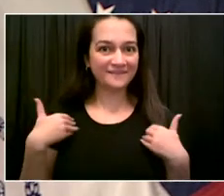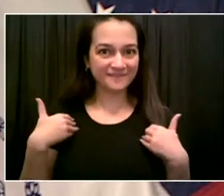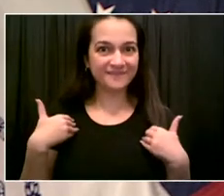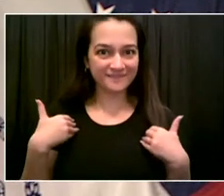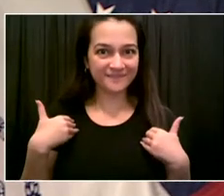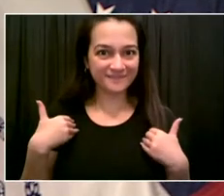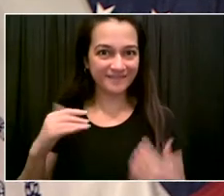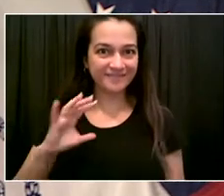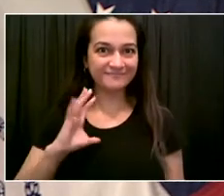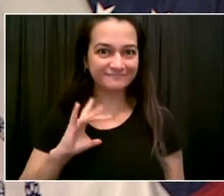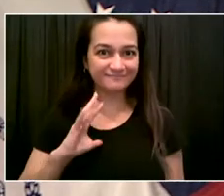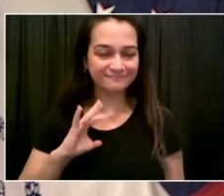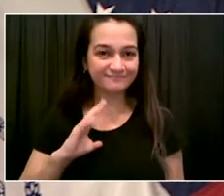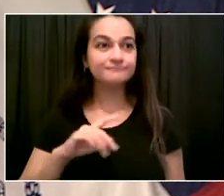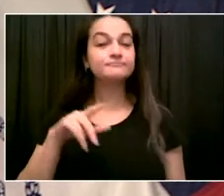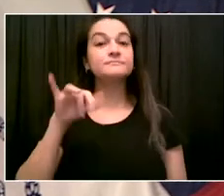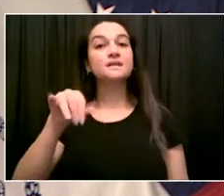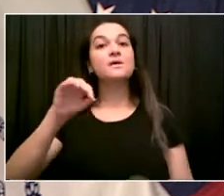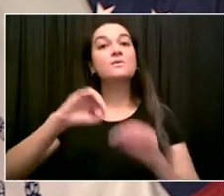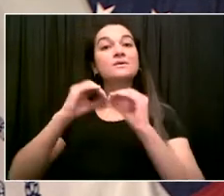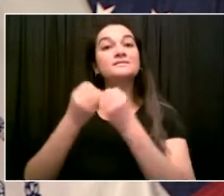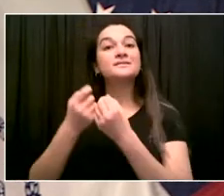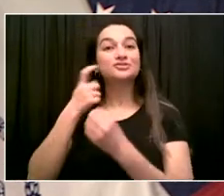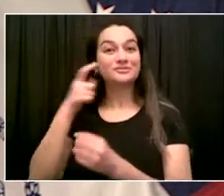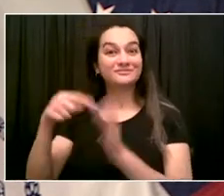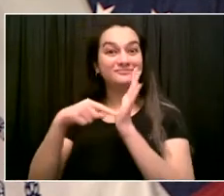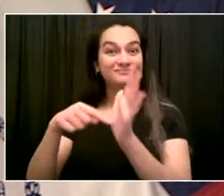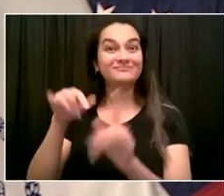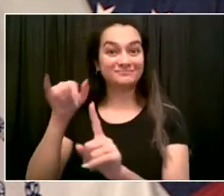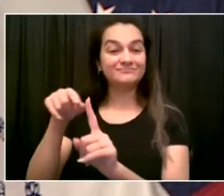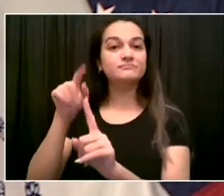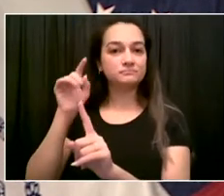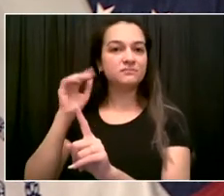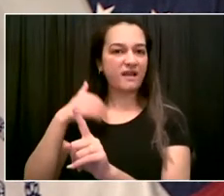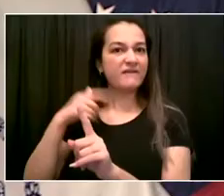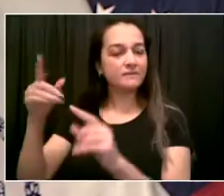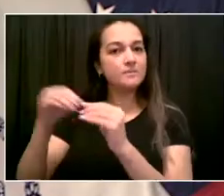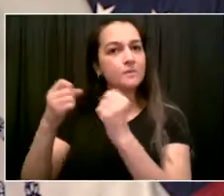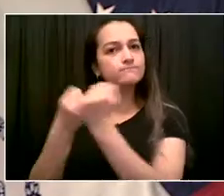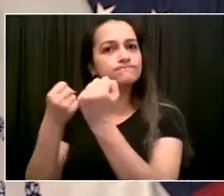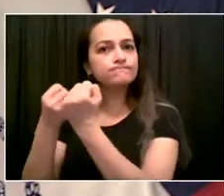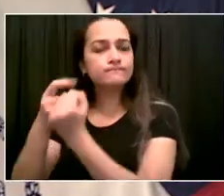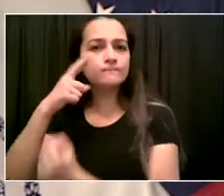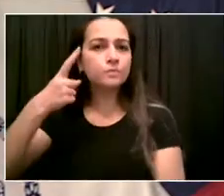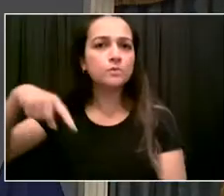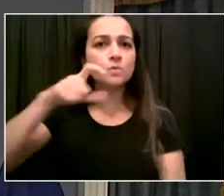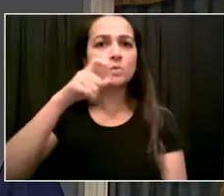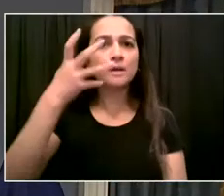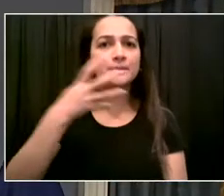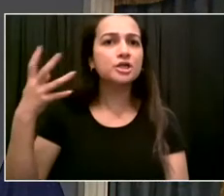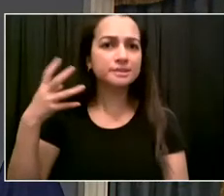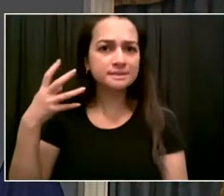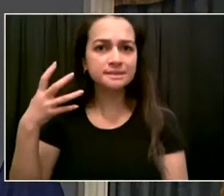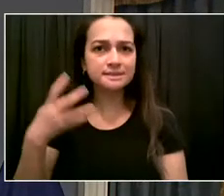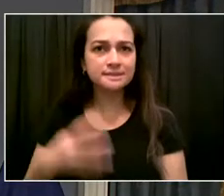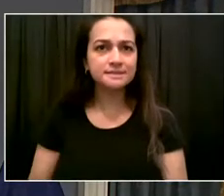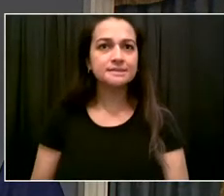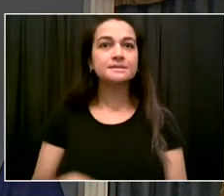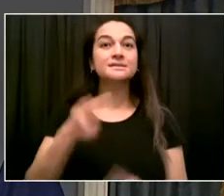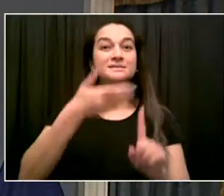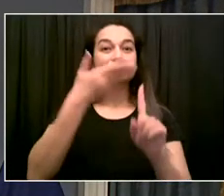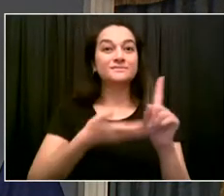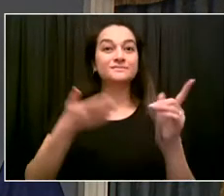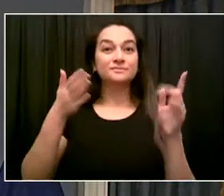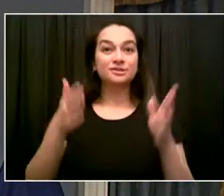on how to embrace and support all people from all over the world. My pleasure to introduce Raquel Batista. Thank you so much, Mayor.